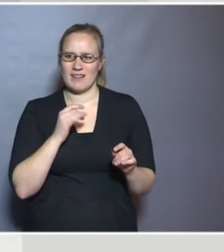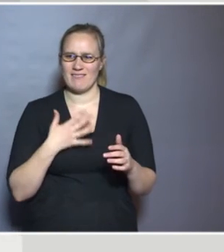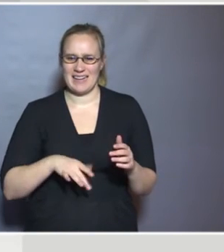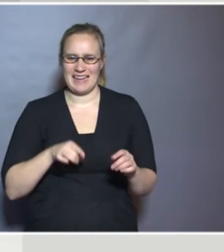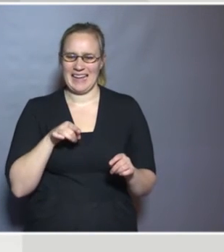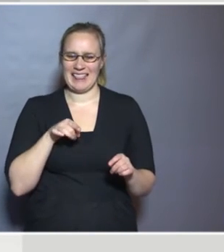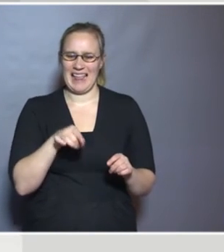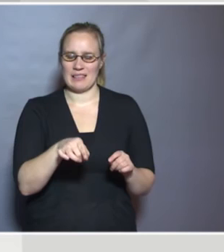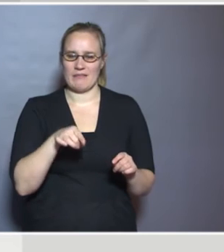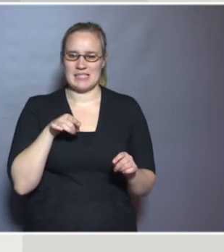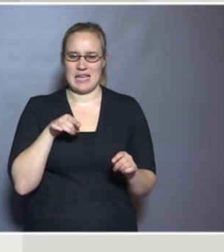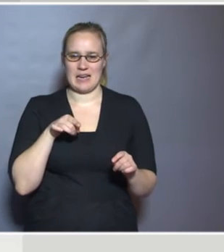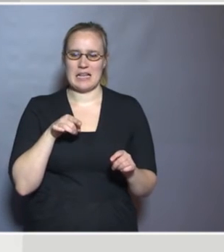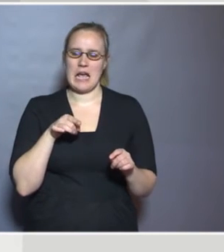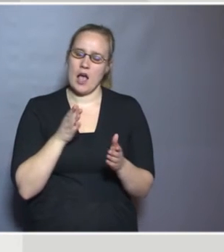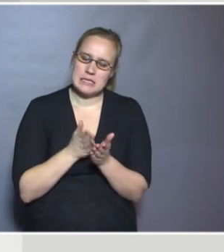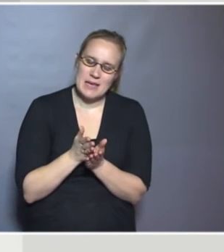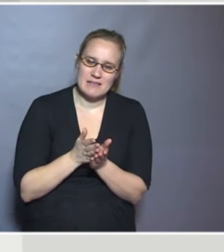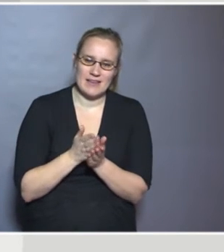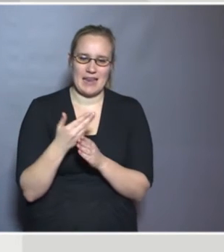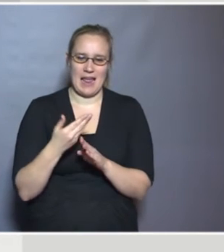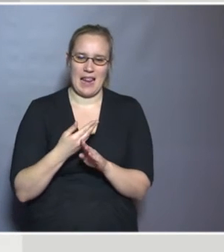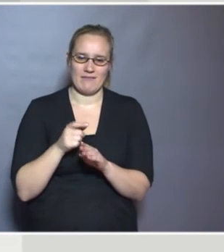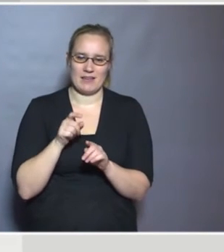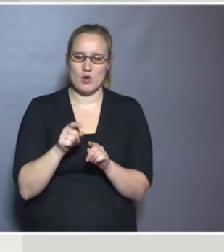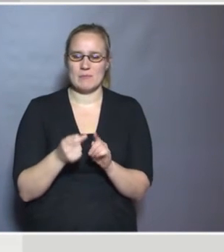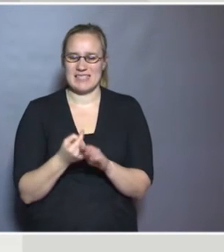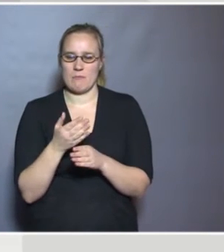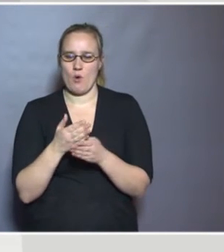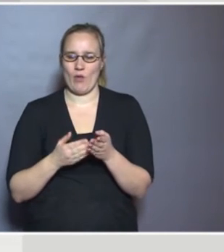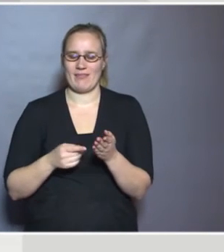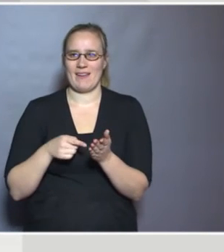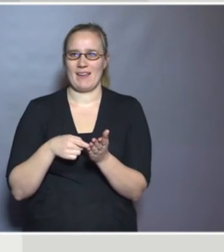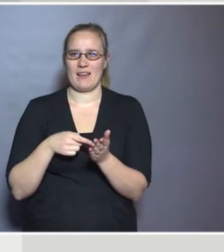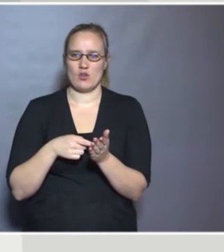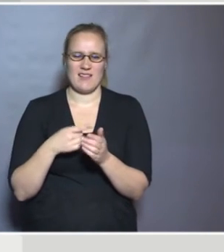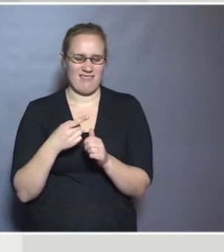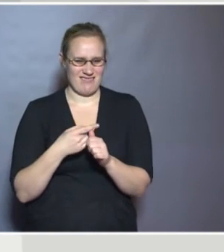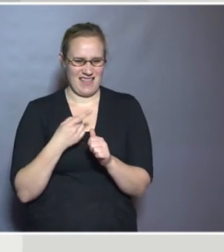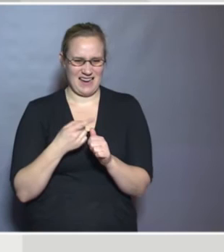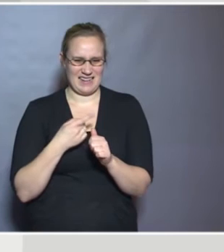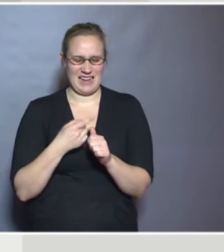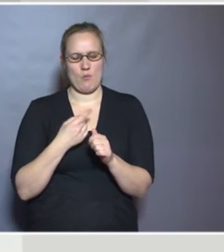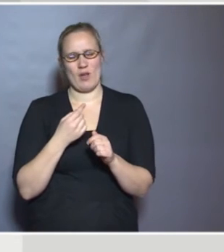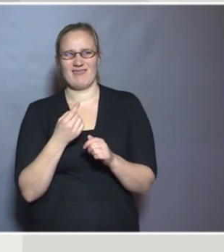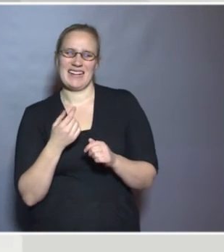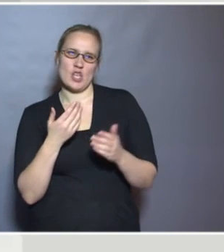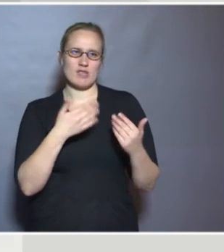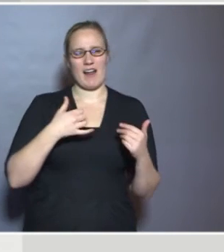particular learners in particular ways and then just count them in a very black and white way.